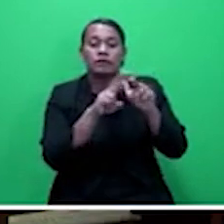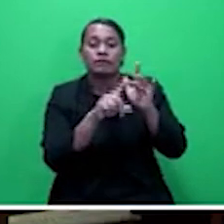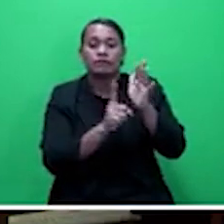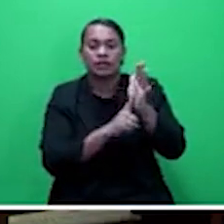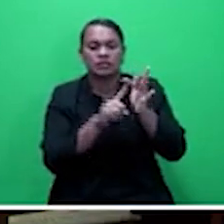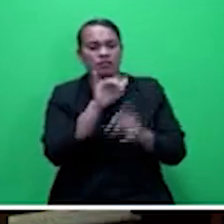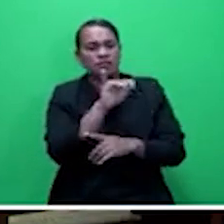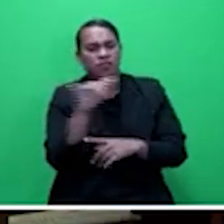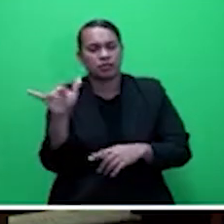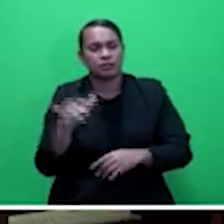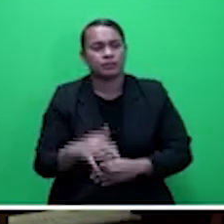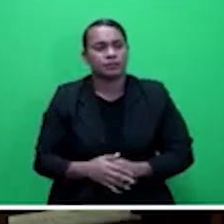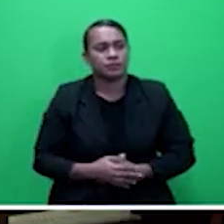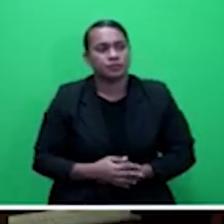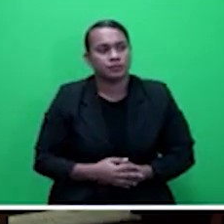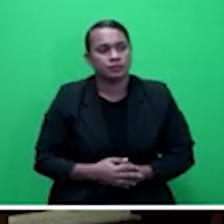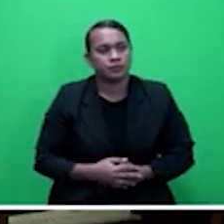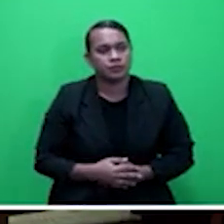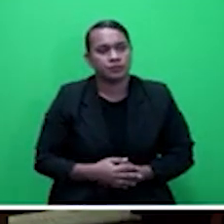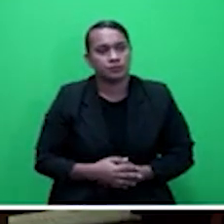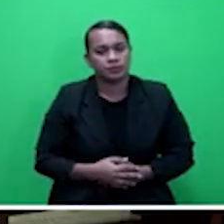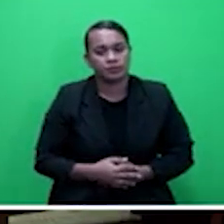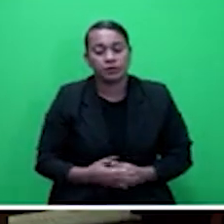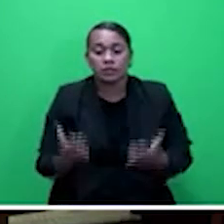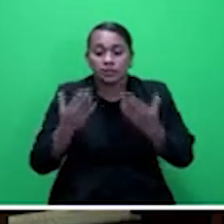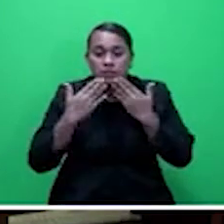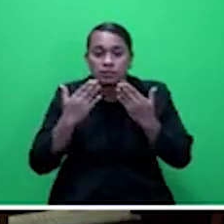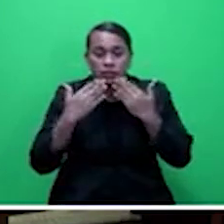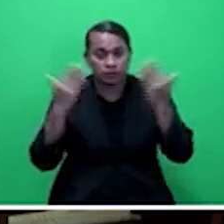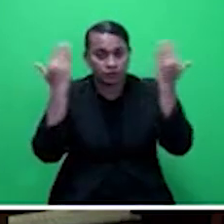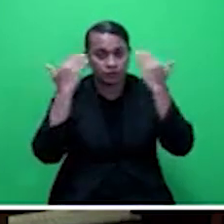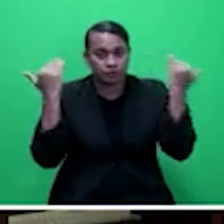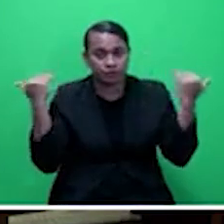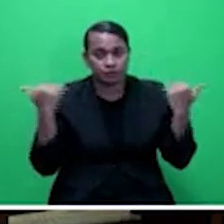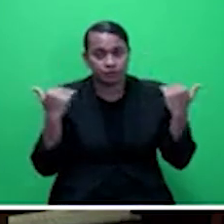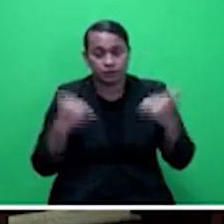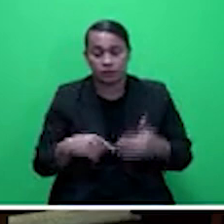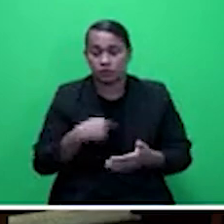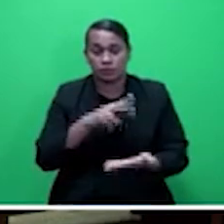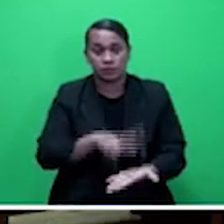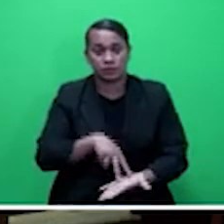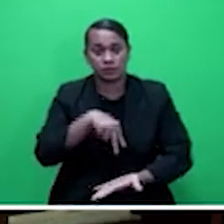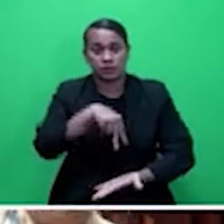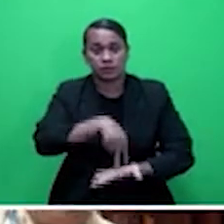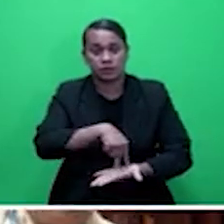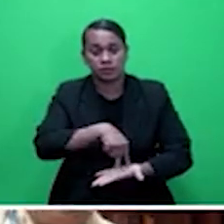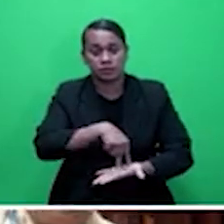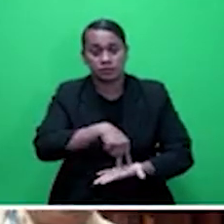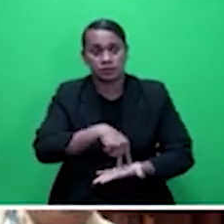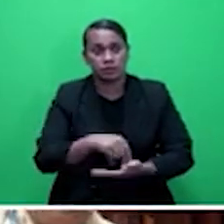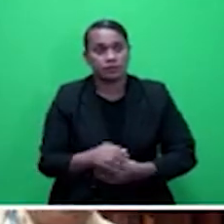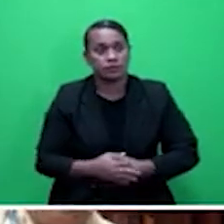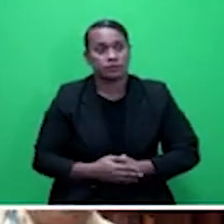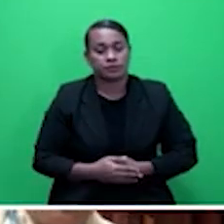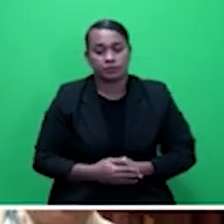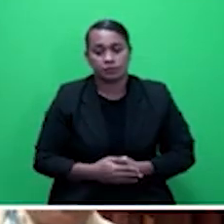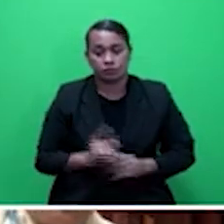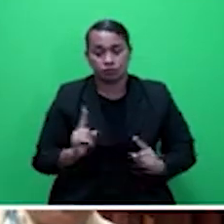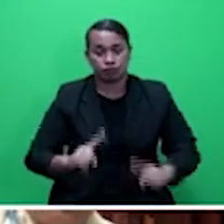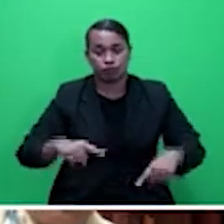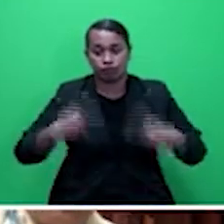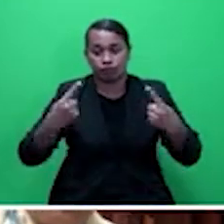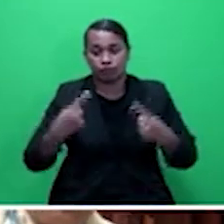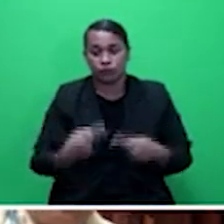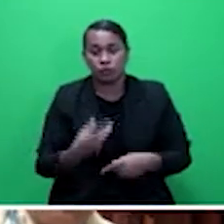Thank you, Mr. Speaker, sir. I rise to contribute to the debate on the 2017